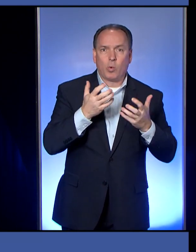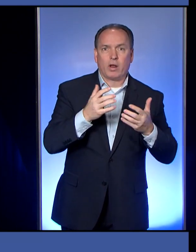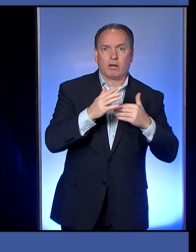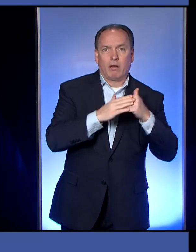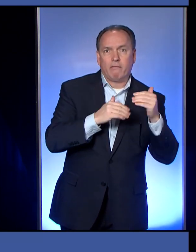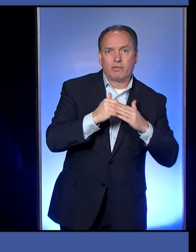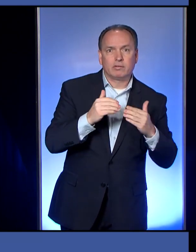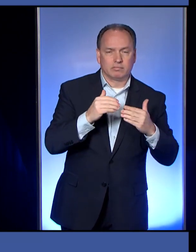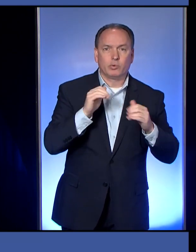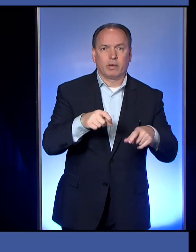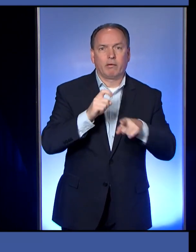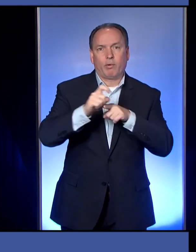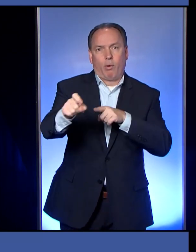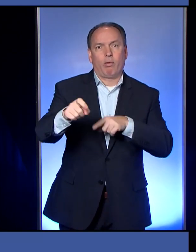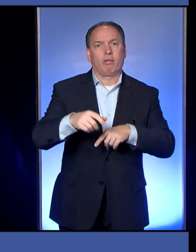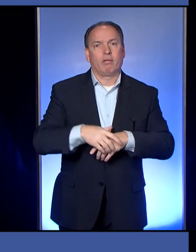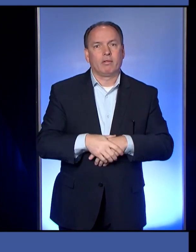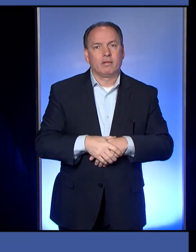line that you can call.